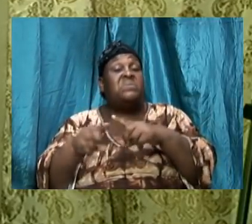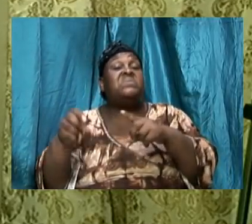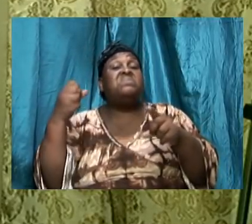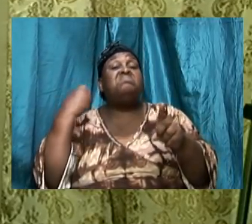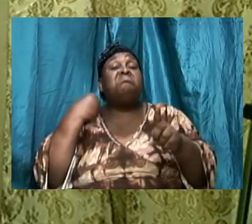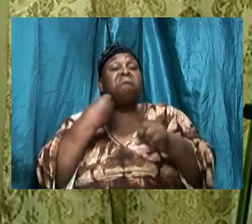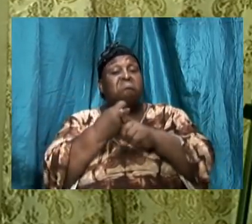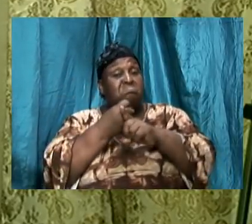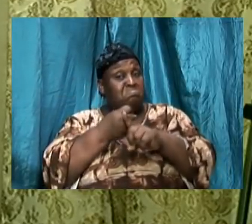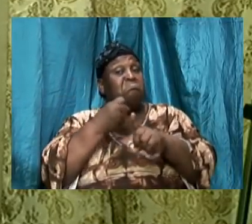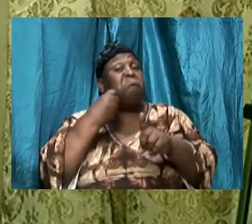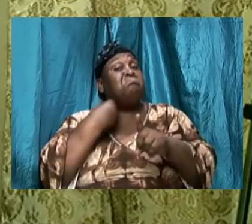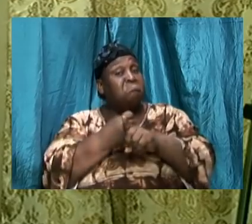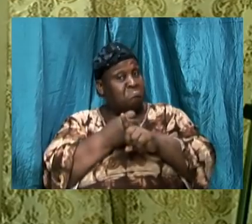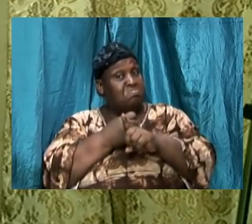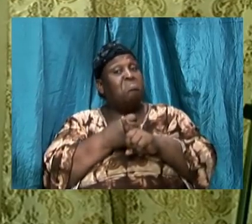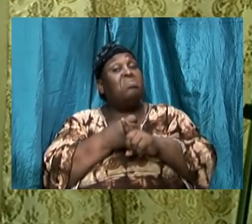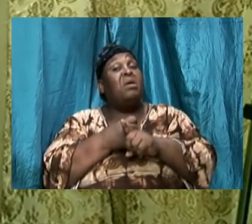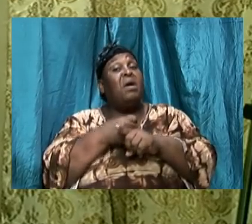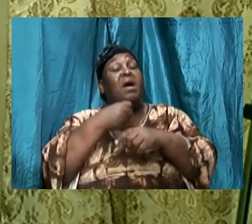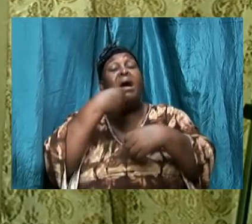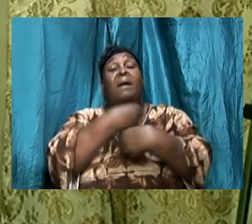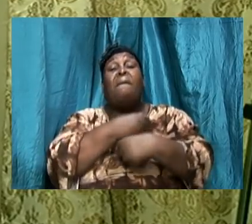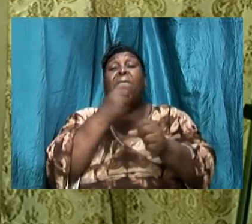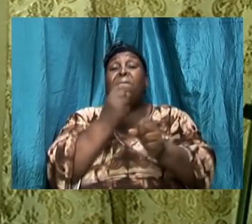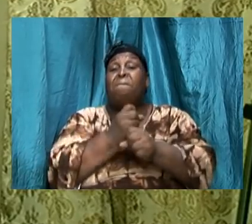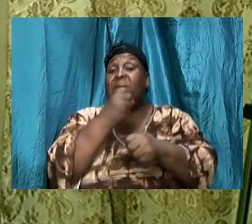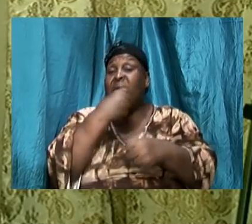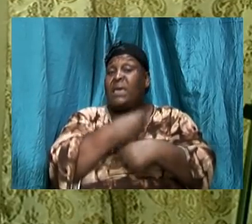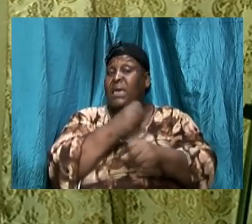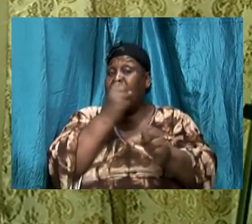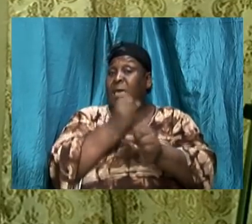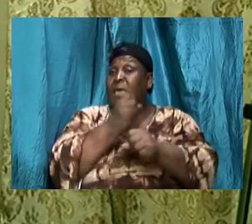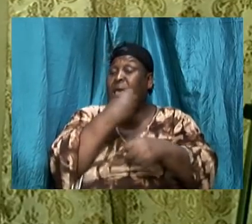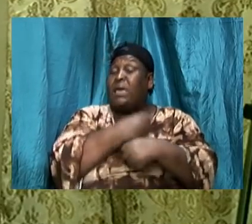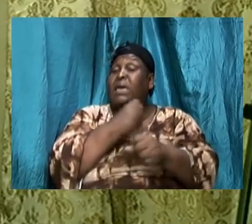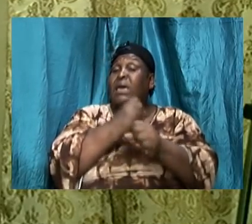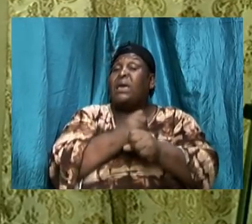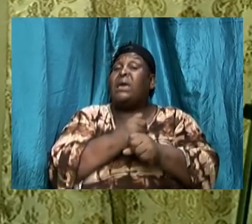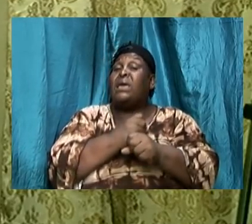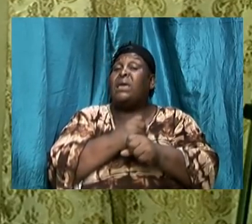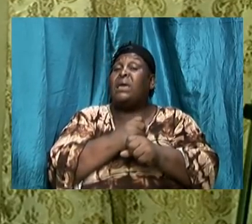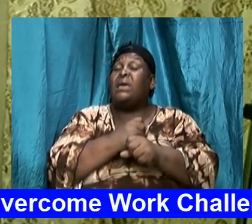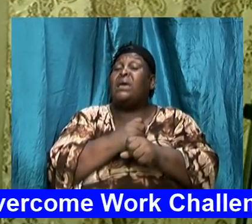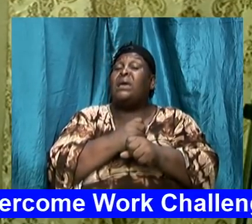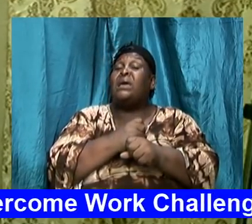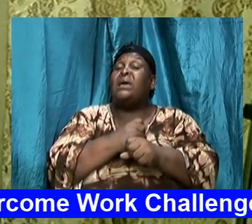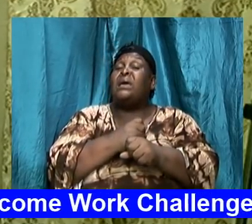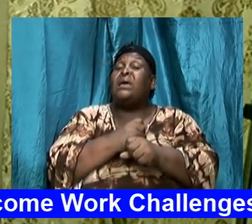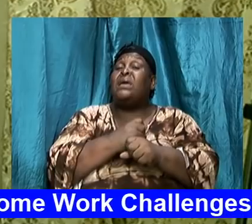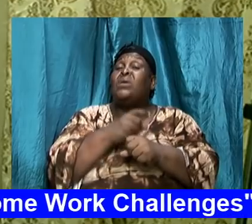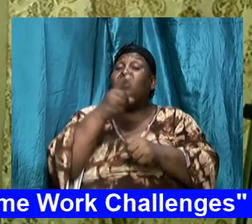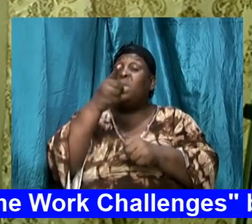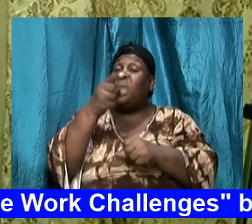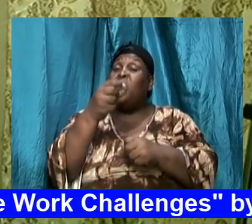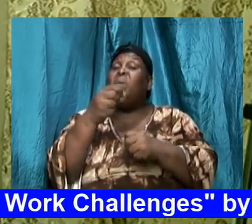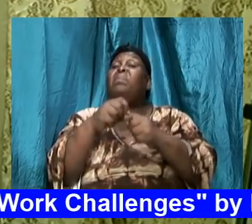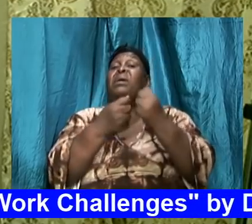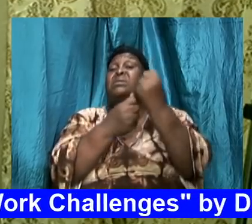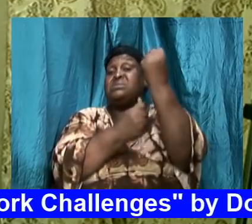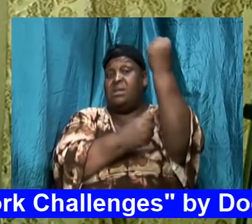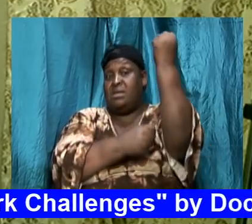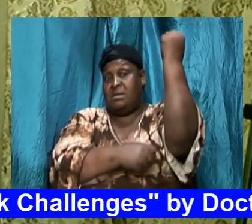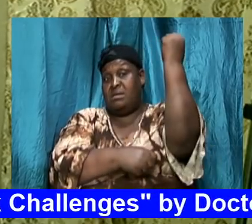push and cause the battle to rage if I was a person that was